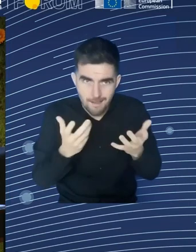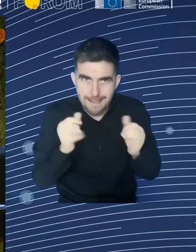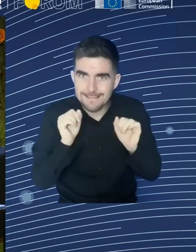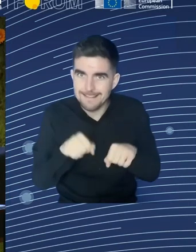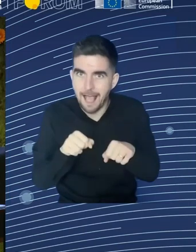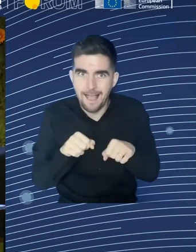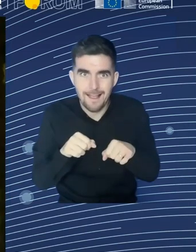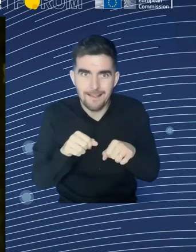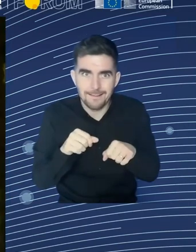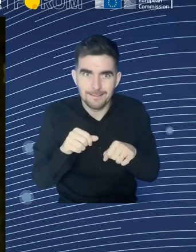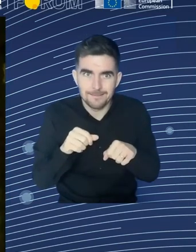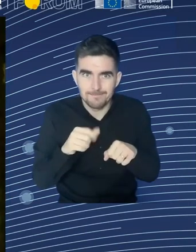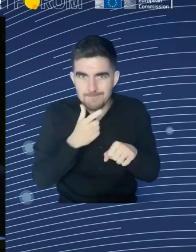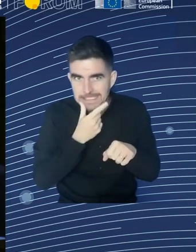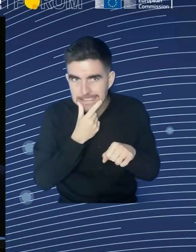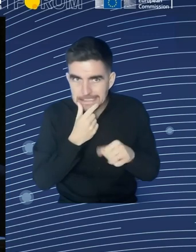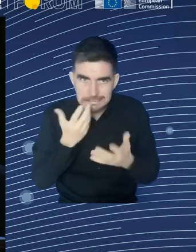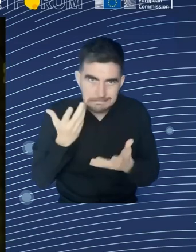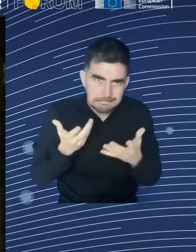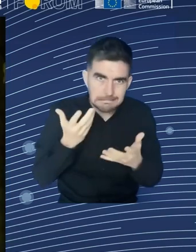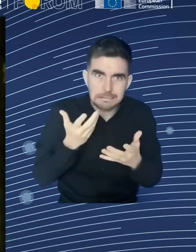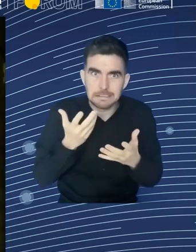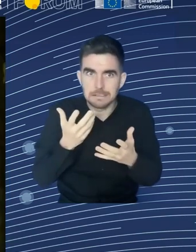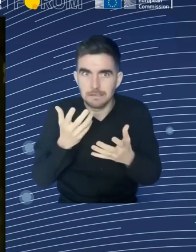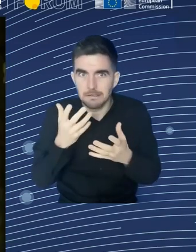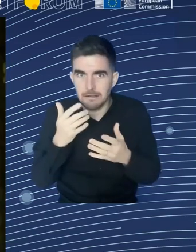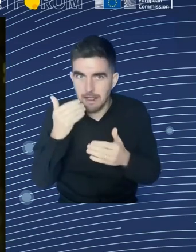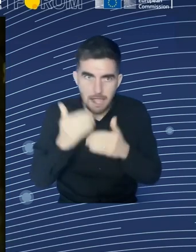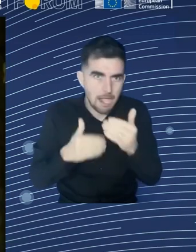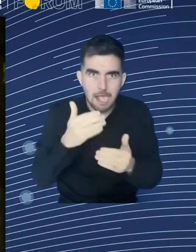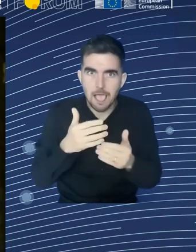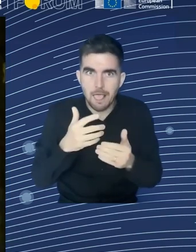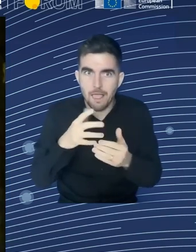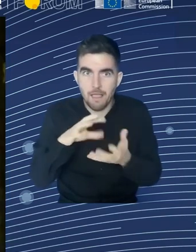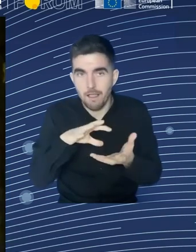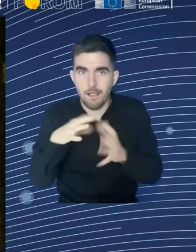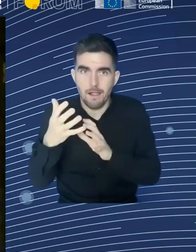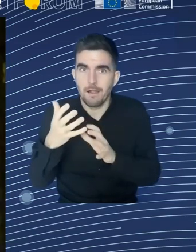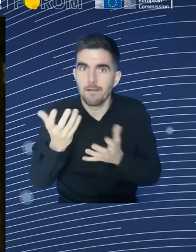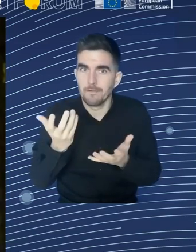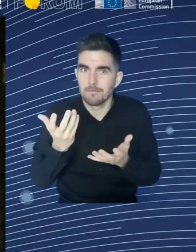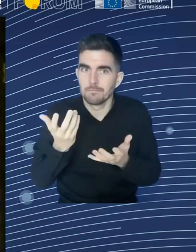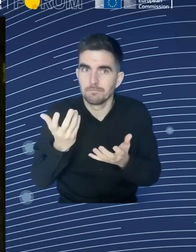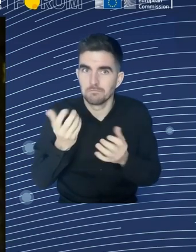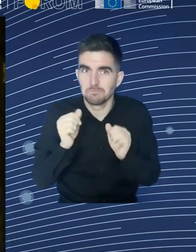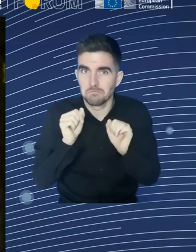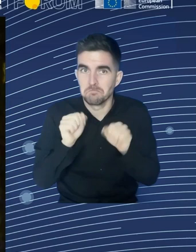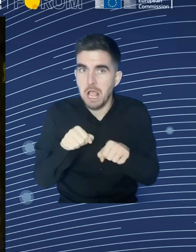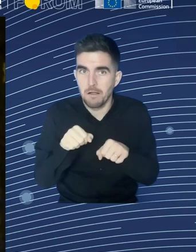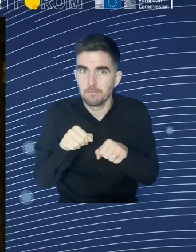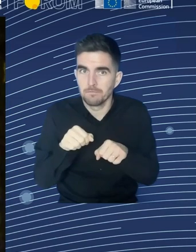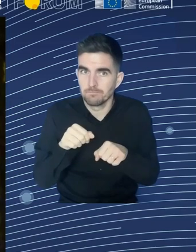more measures in order to overcome the poverty and the threat of people to be excluded.